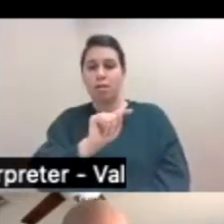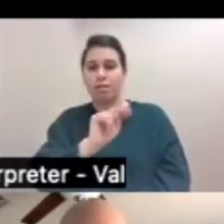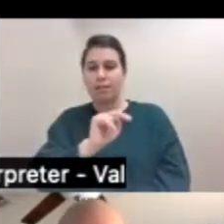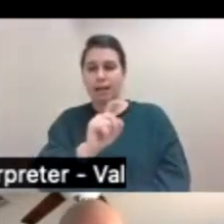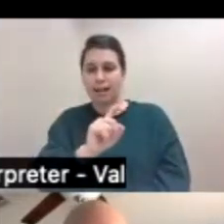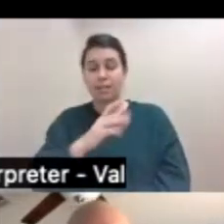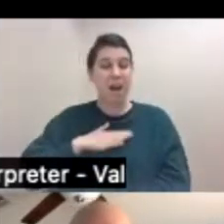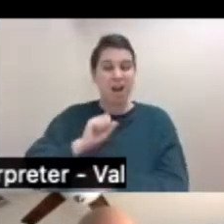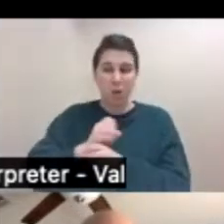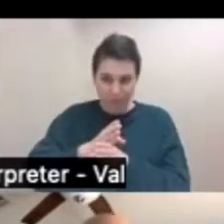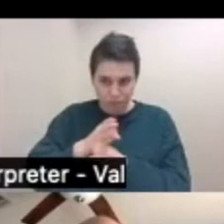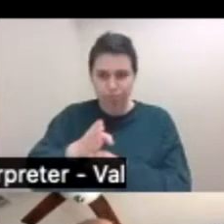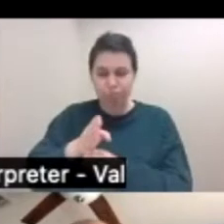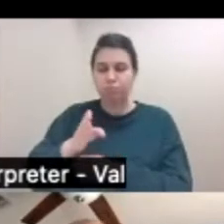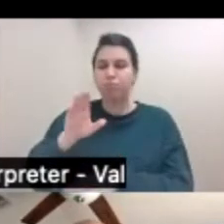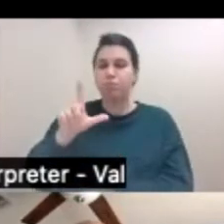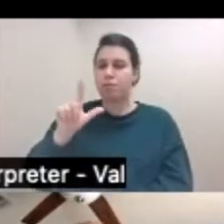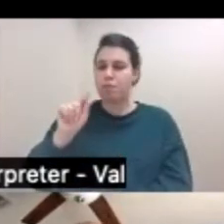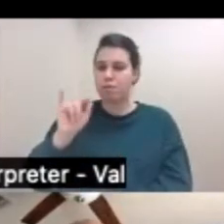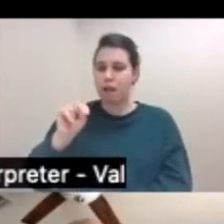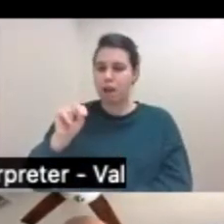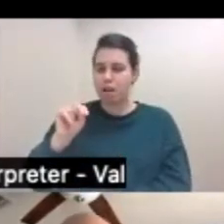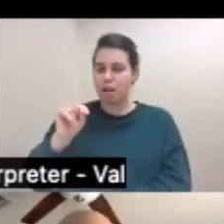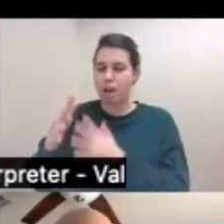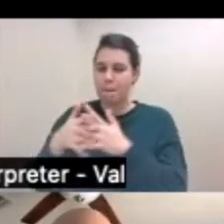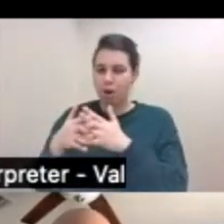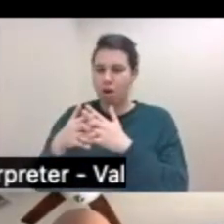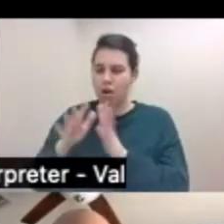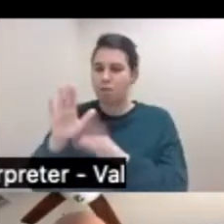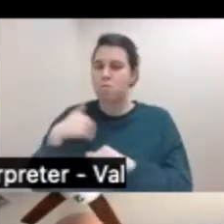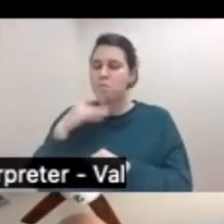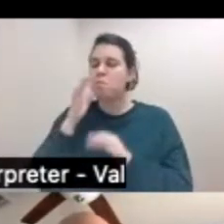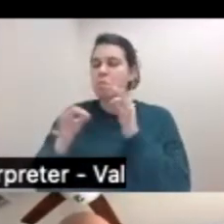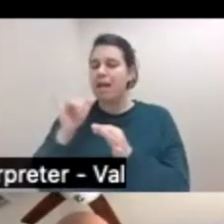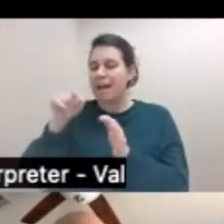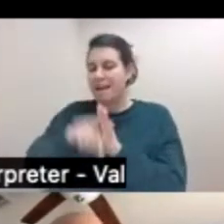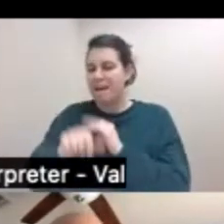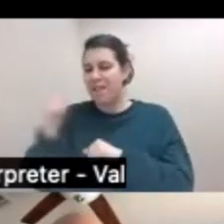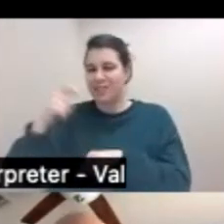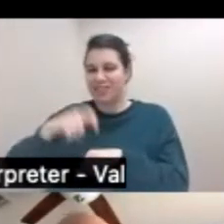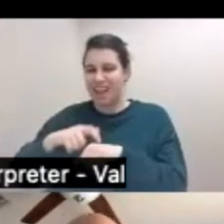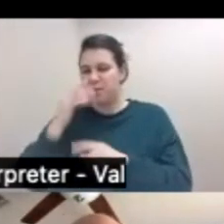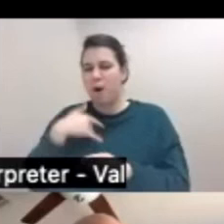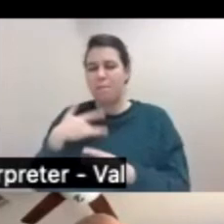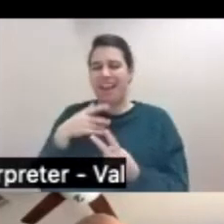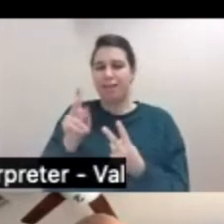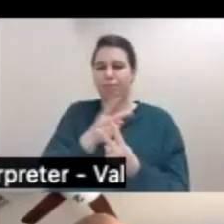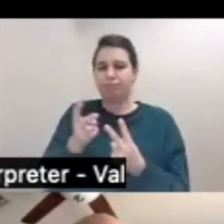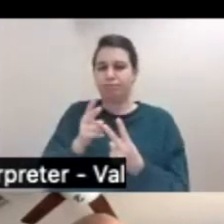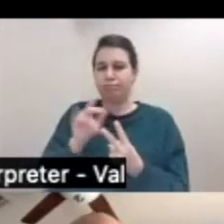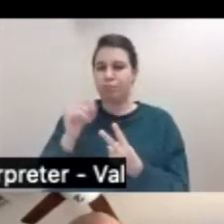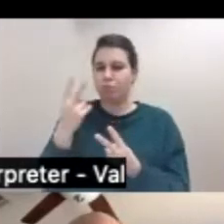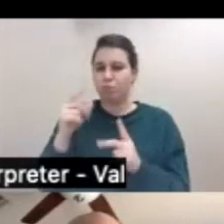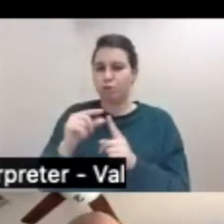So that's my reason for that. But I can go on that at a later time. Also co-investigators, mentors, research